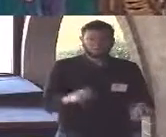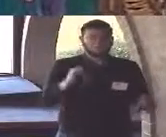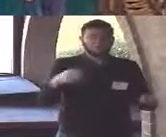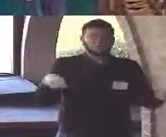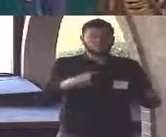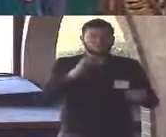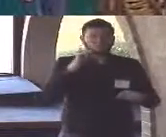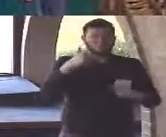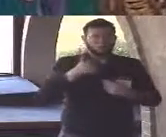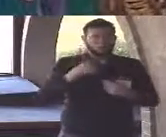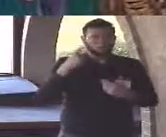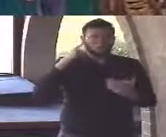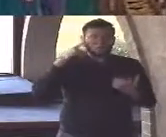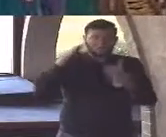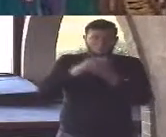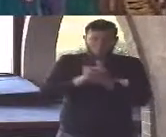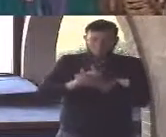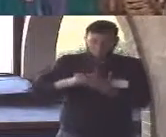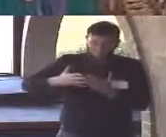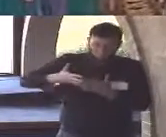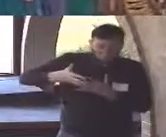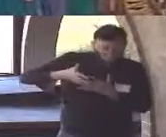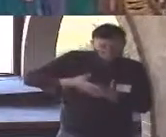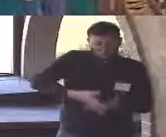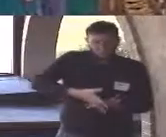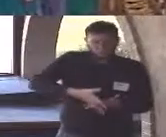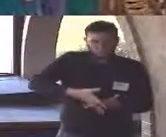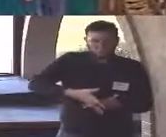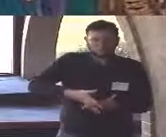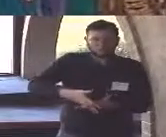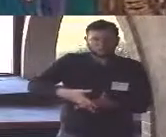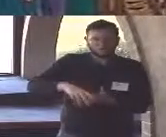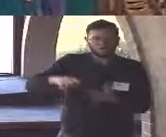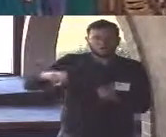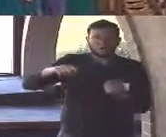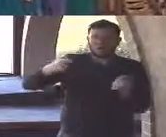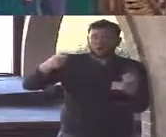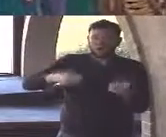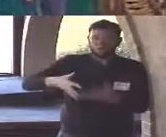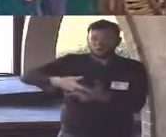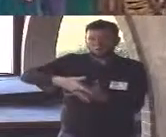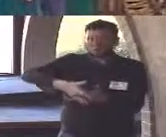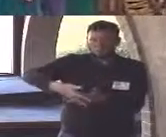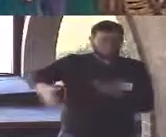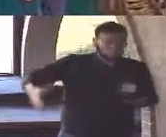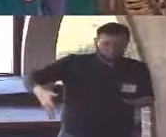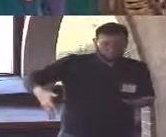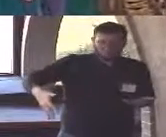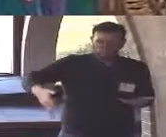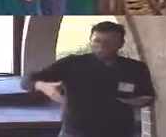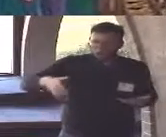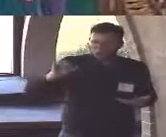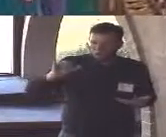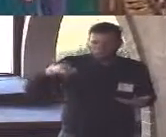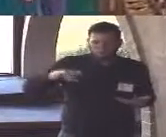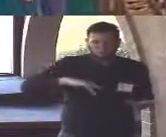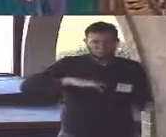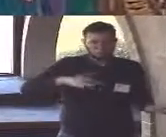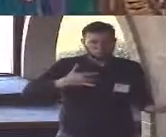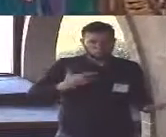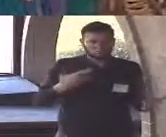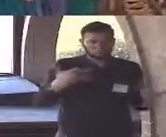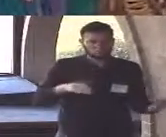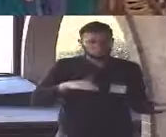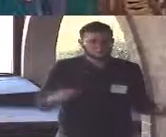see the times they've been a change in especially since the 19th century we are now living fully